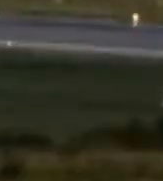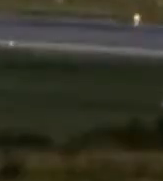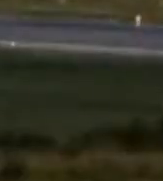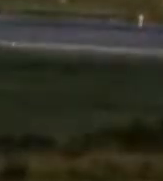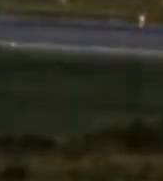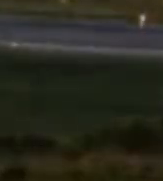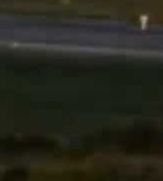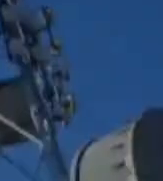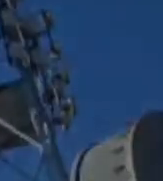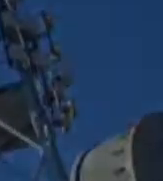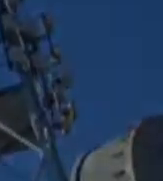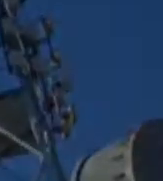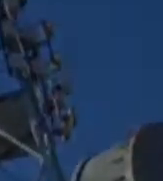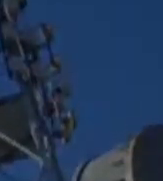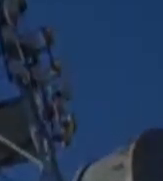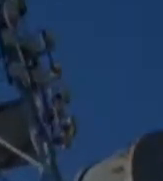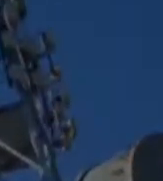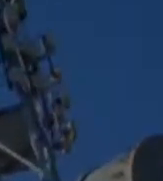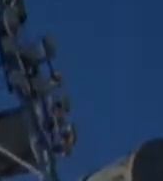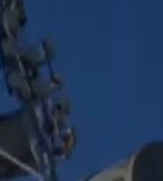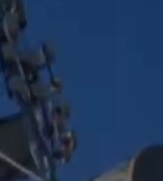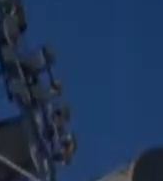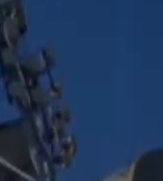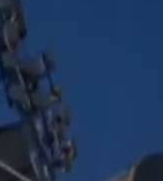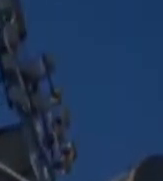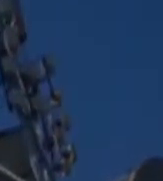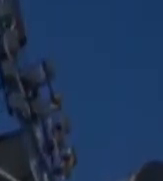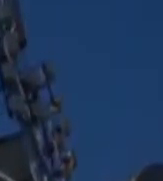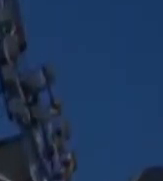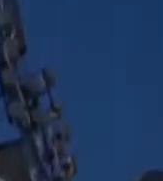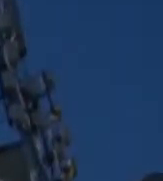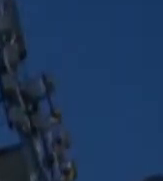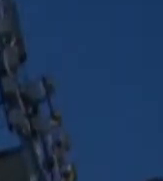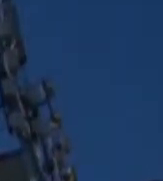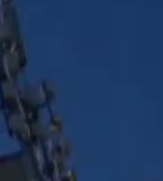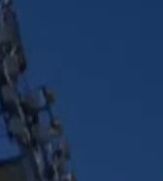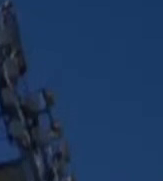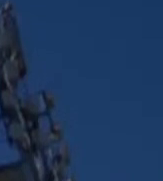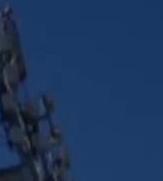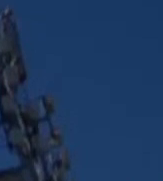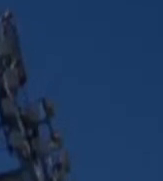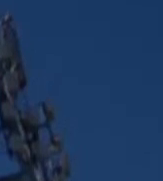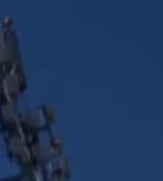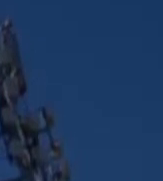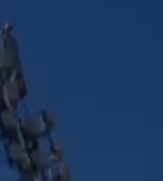You are watching Eswat Mini TV, Sibu Gose Maswad.